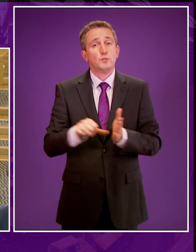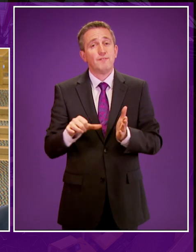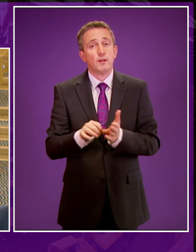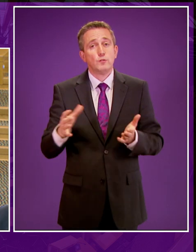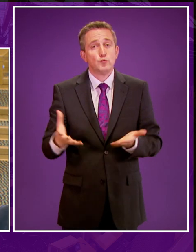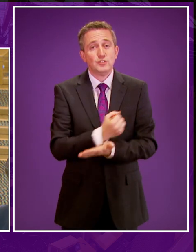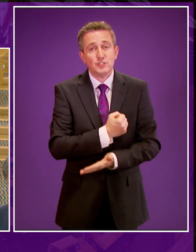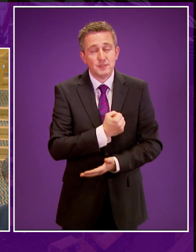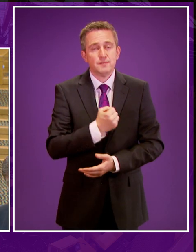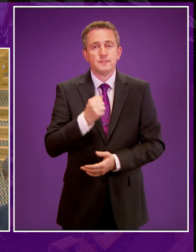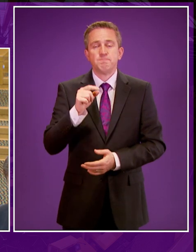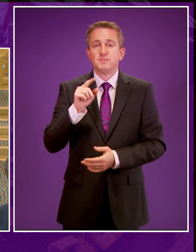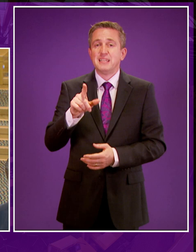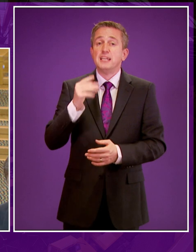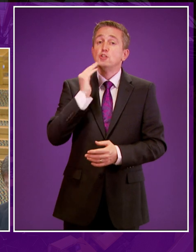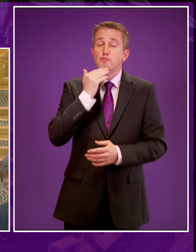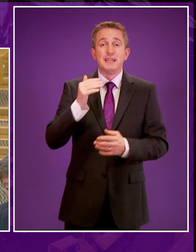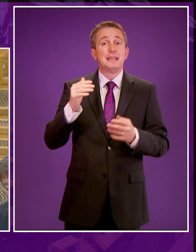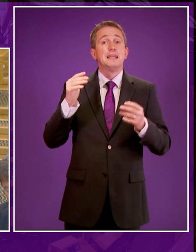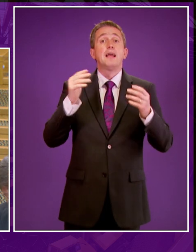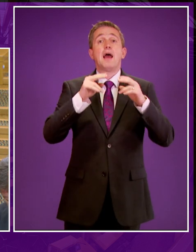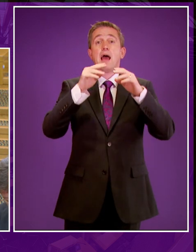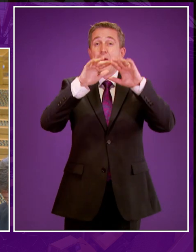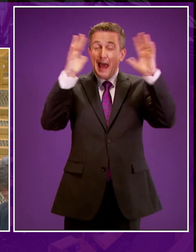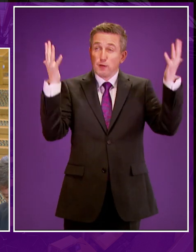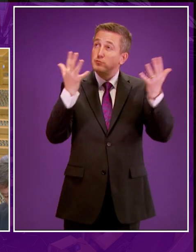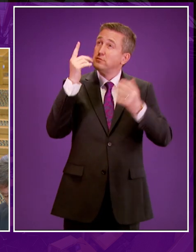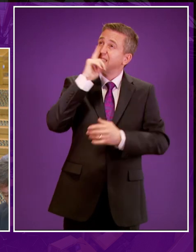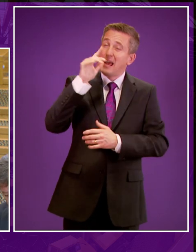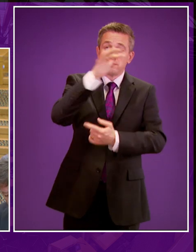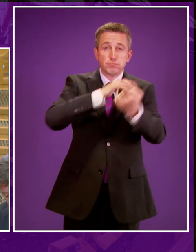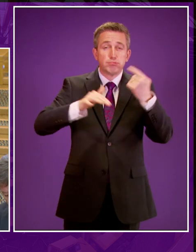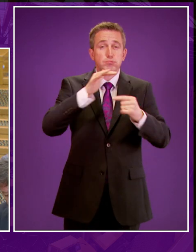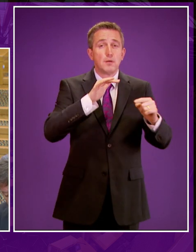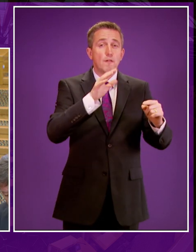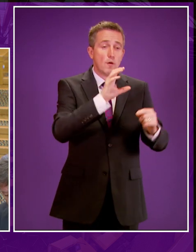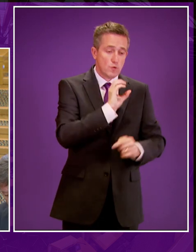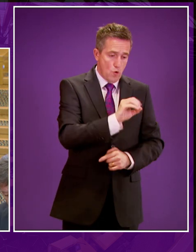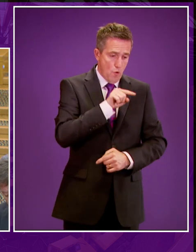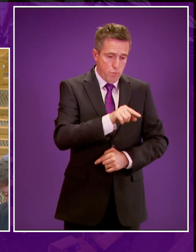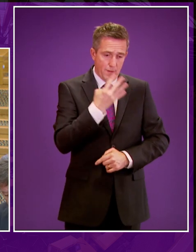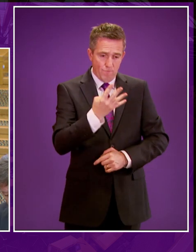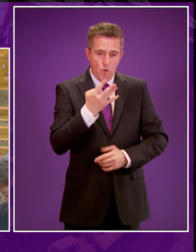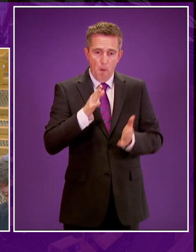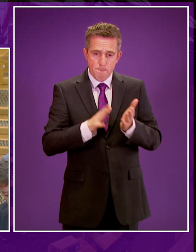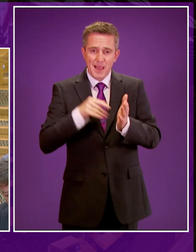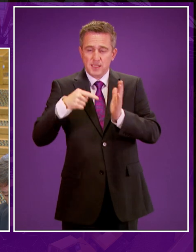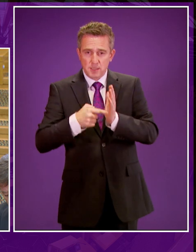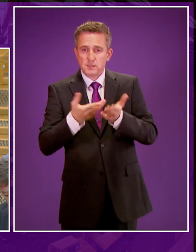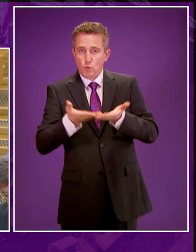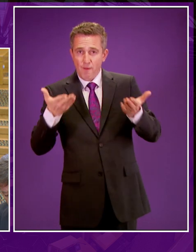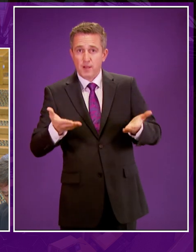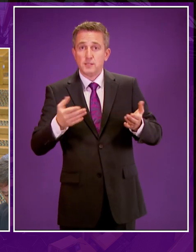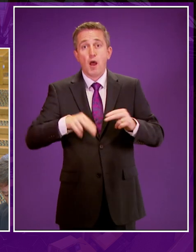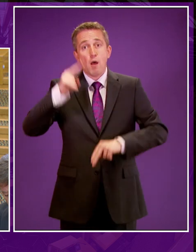The Committee forecast that greenhouse gas emissions from an industry in 2035 could range from 0.4 megatons of CO2 equivalent